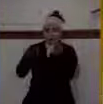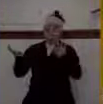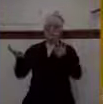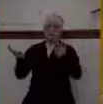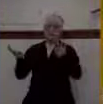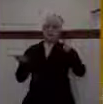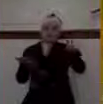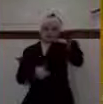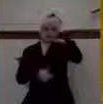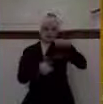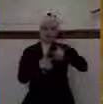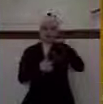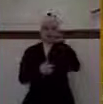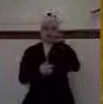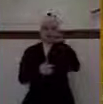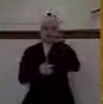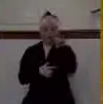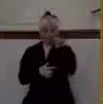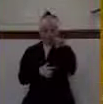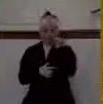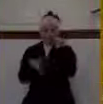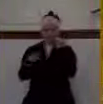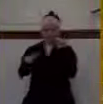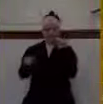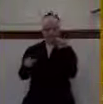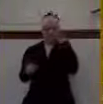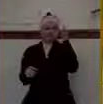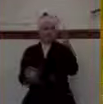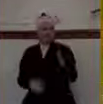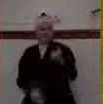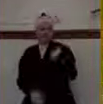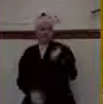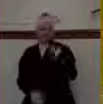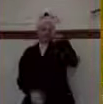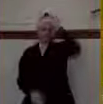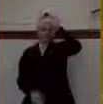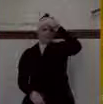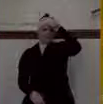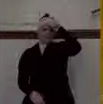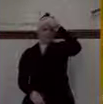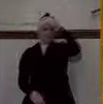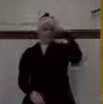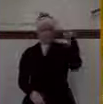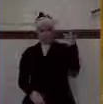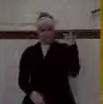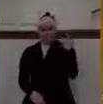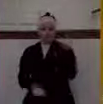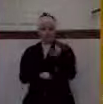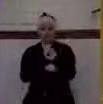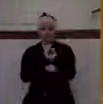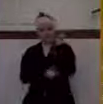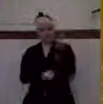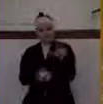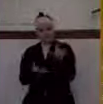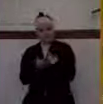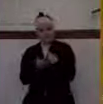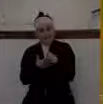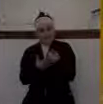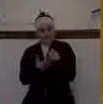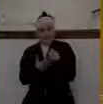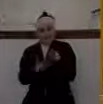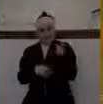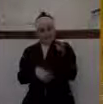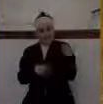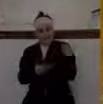Well, the pastor was kind of troubled by this request, but it was a very poor church and they needed the money. Word got out to the community of the